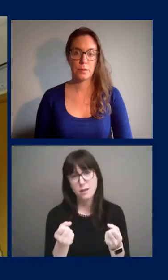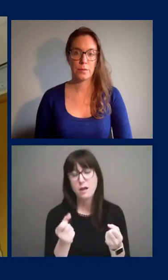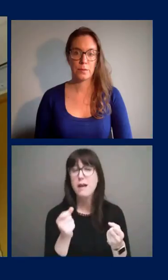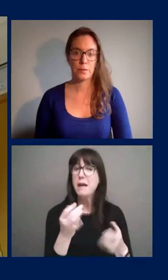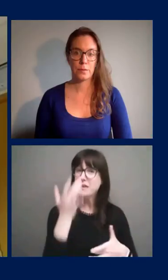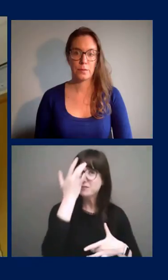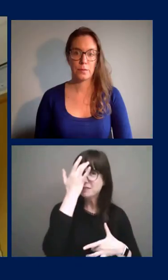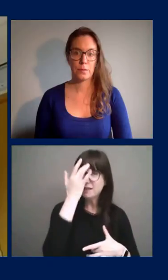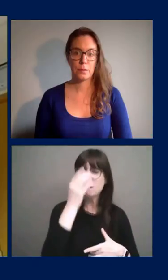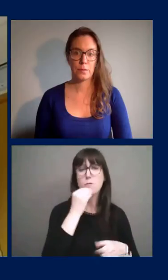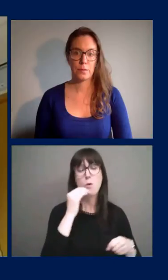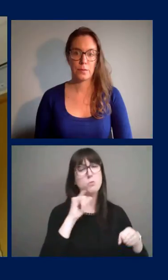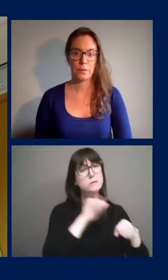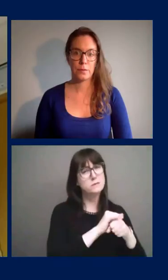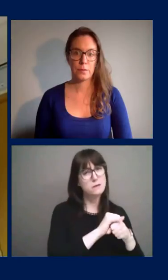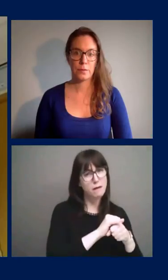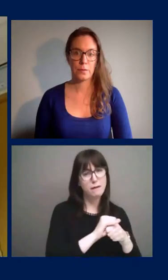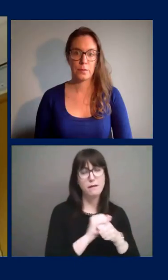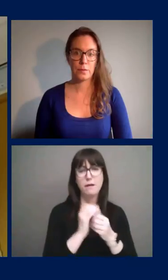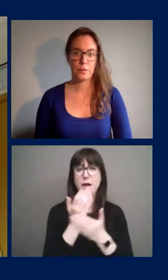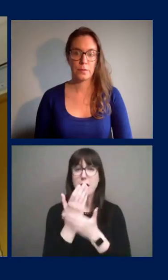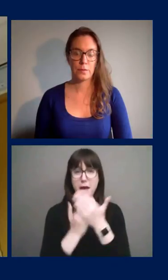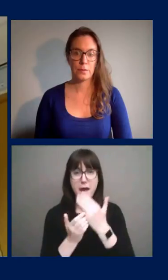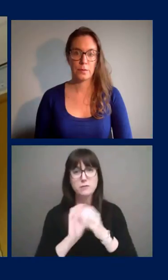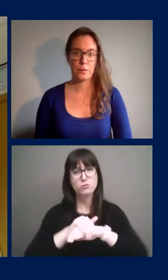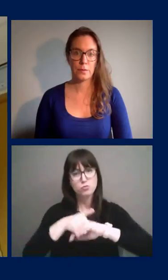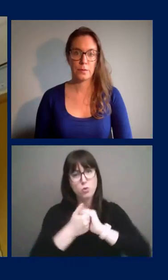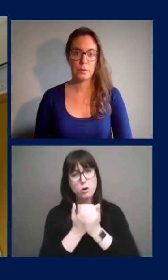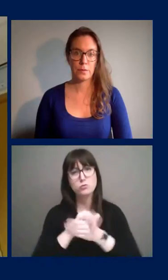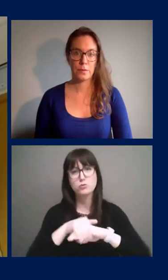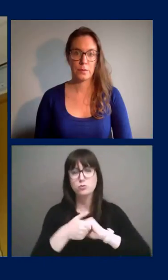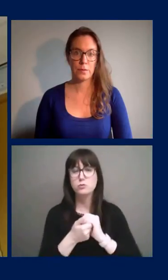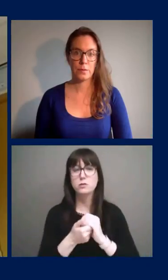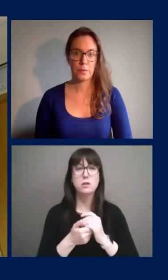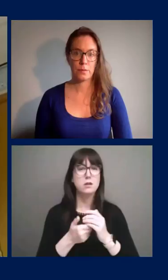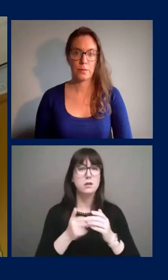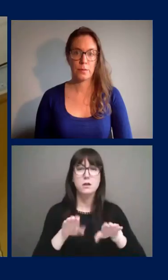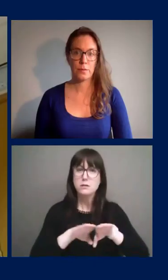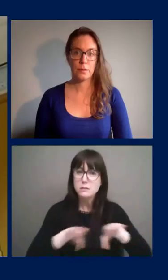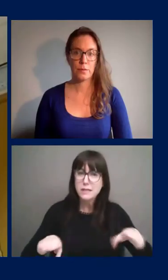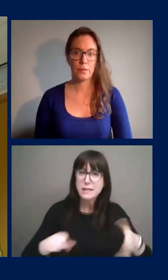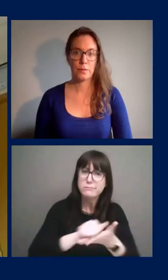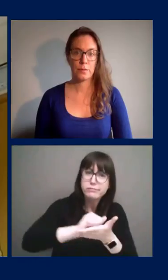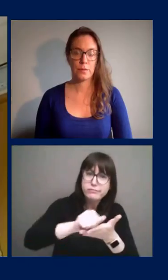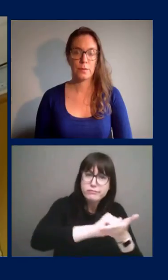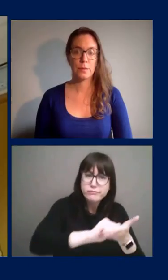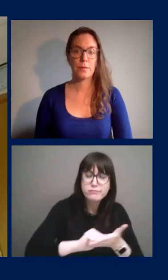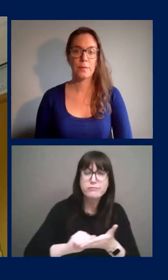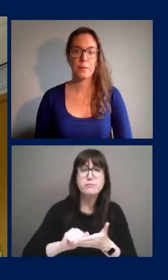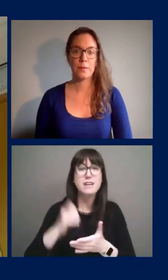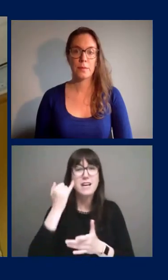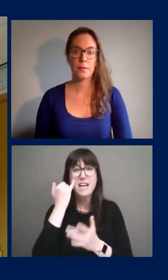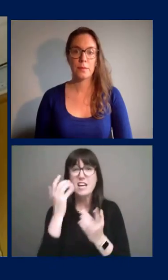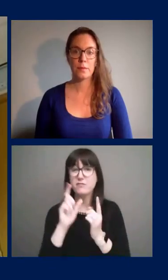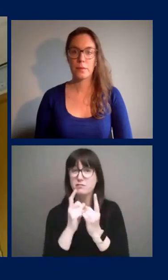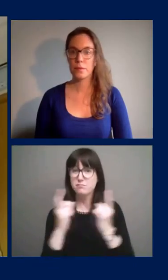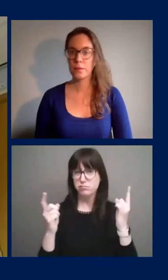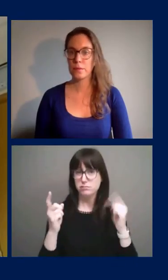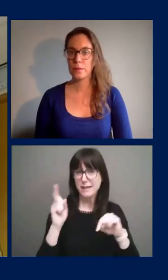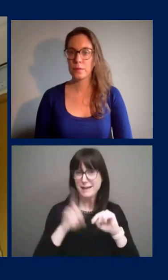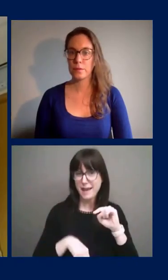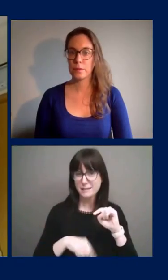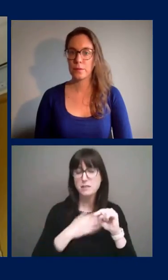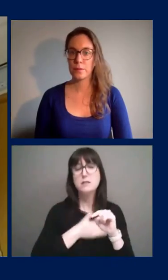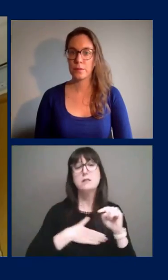continue to wash your hands, and disinfecting shared surfaces and wearing a non-medical mask when physical distancing is not possible.